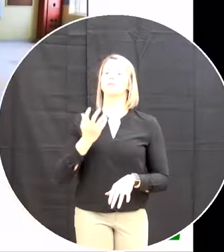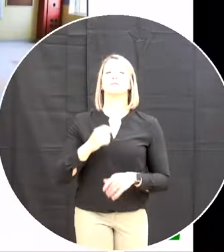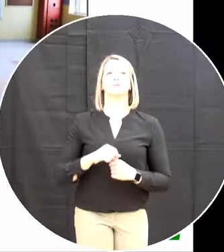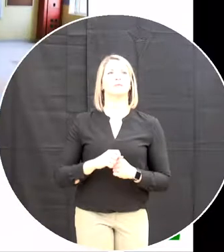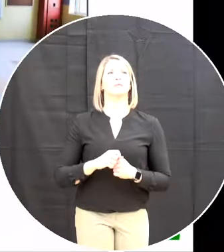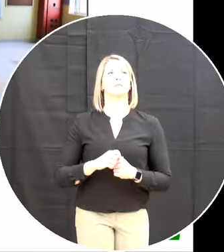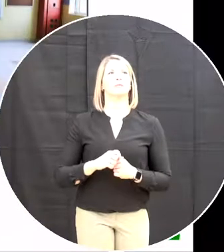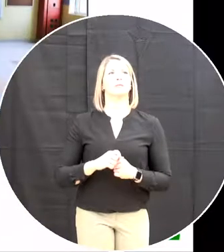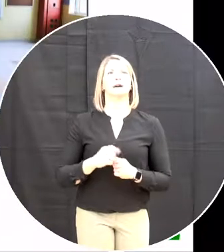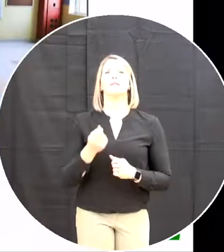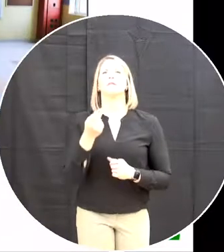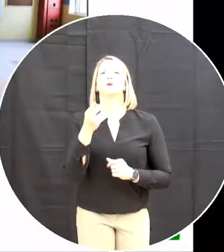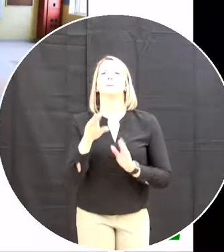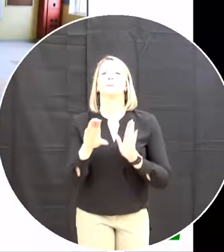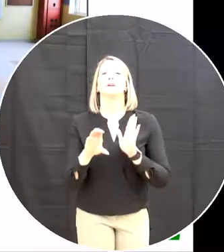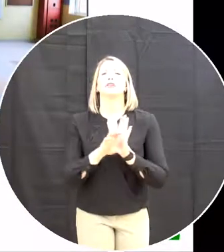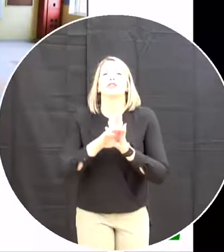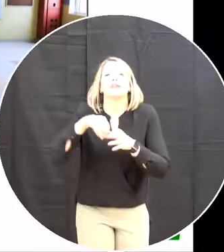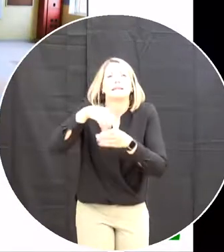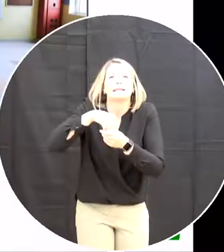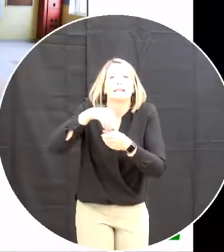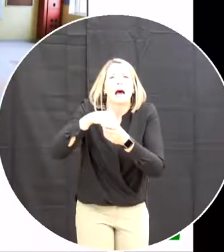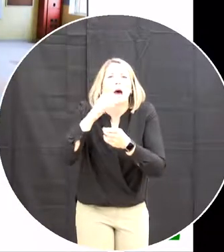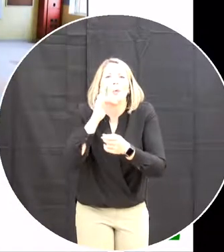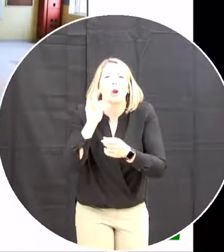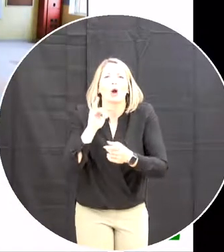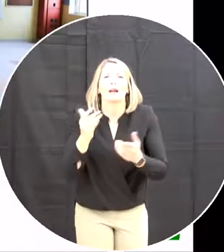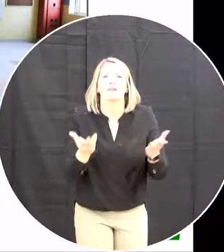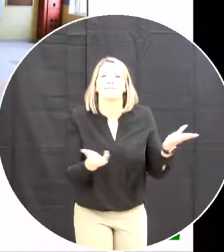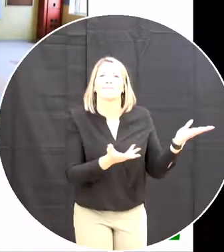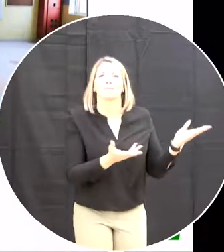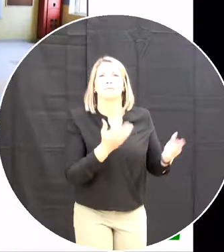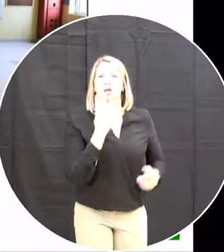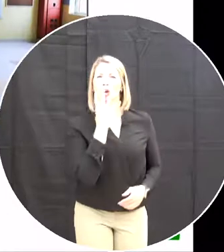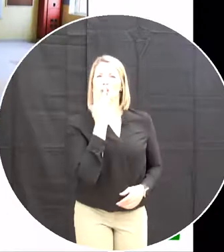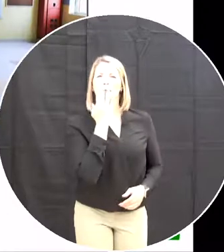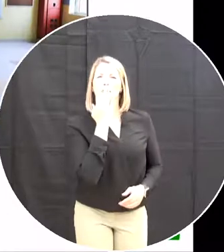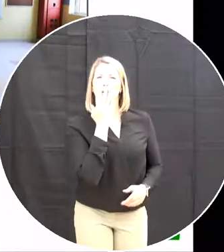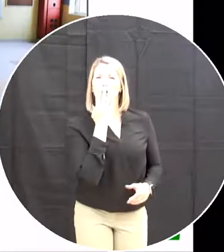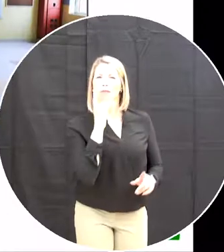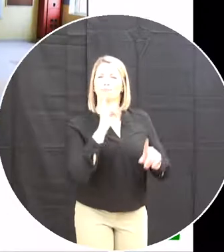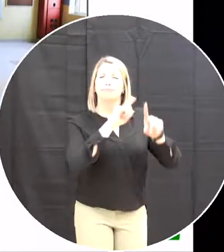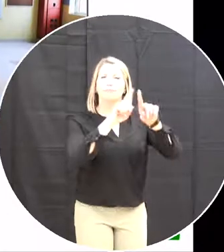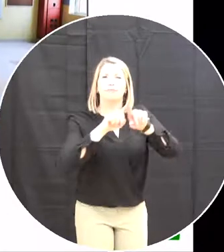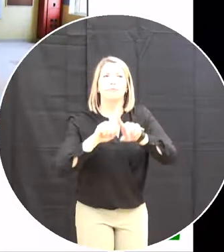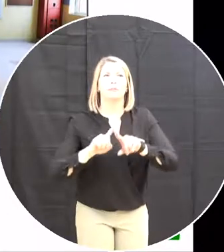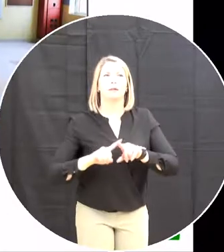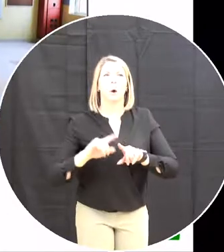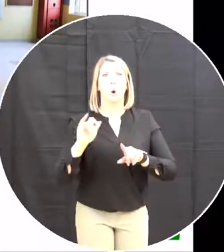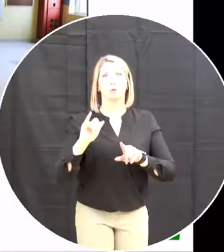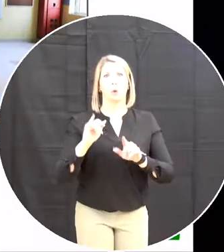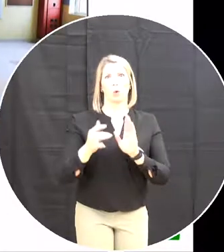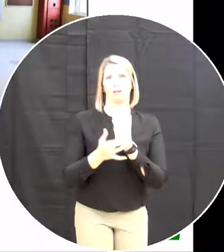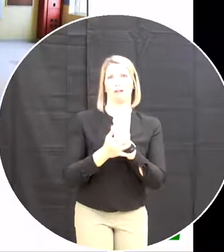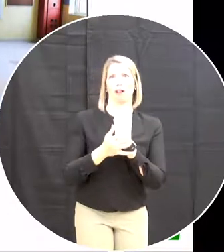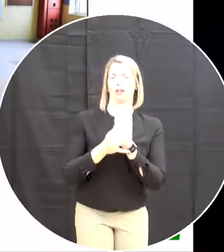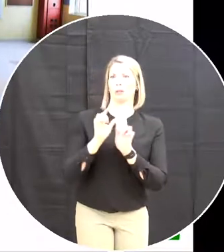And a couple of shots from interior Very colorful building Equipped with all the latest in IT resources